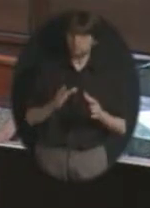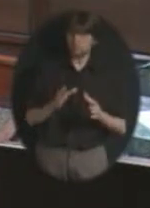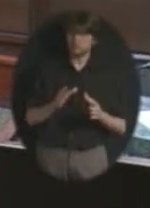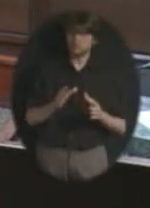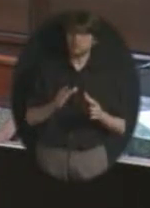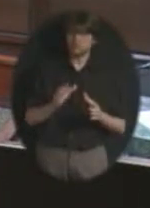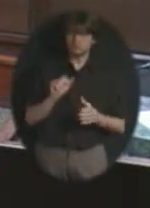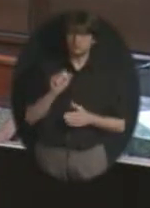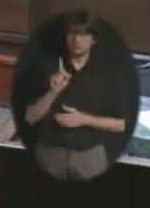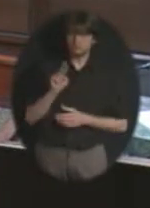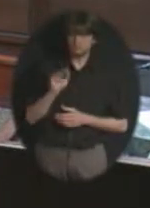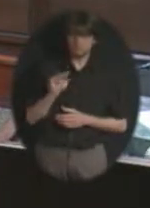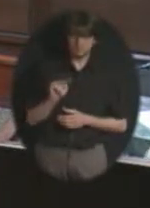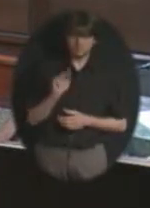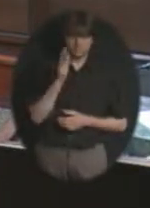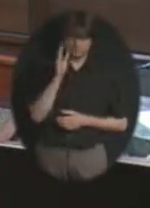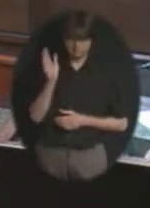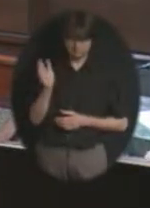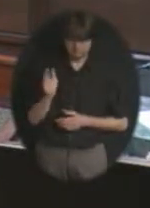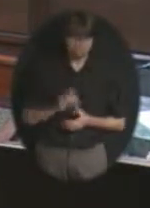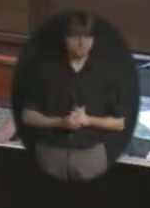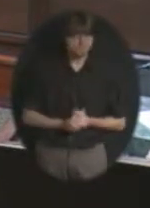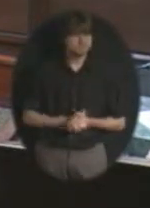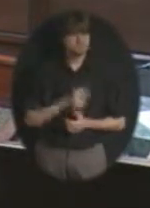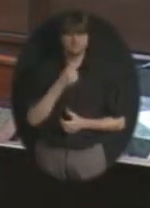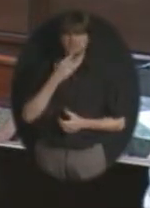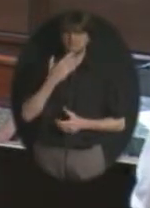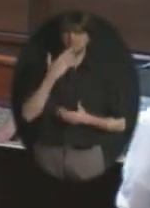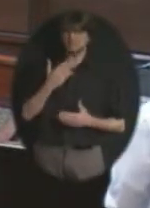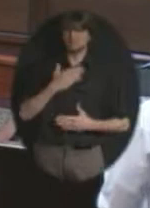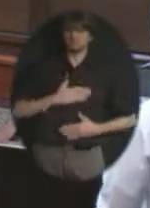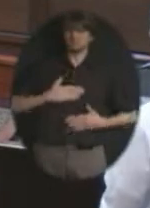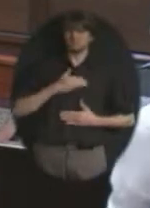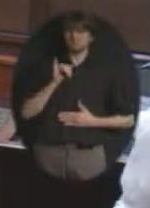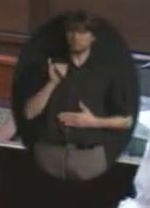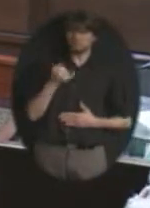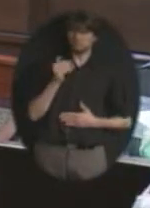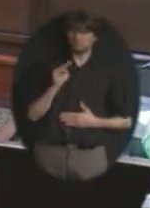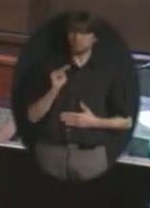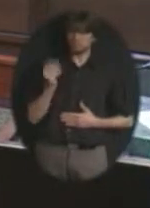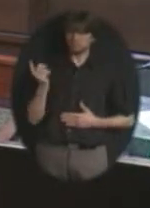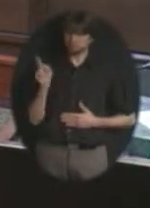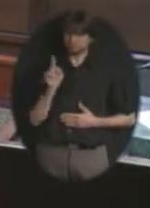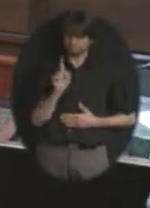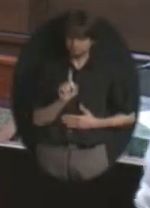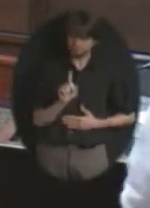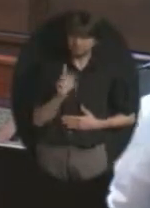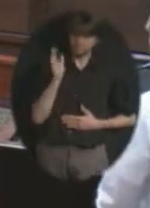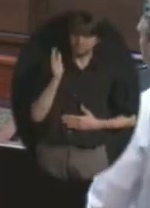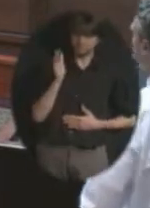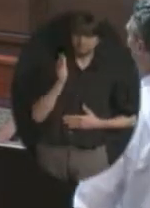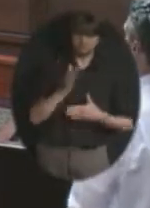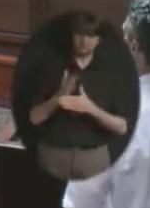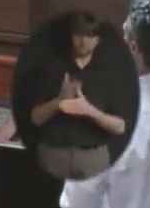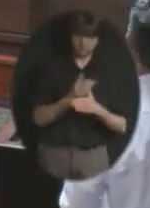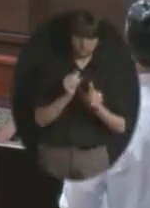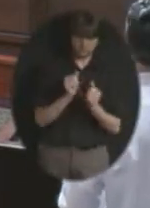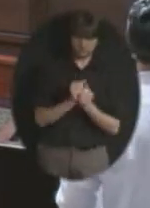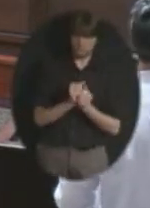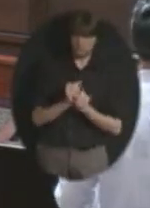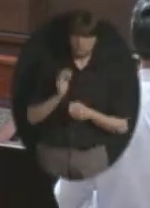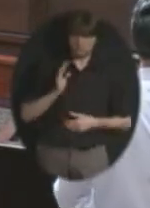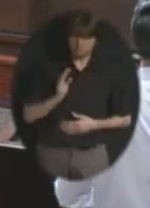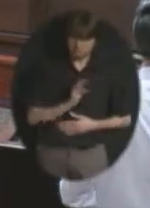Well, thank you very much. And it's a pleasure to have Jim come to the podium with me tonight and share information with the board. I'm going to very quickly